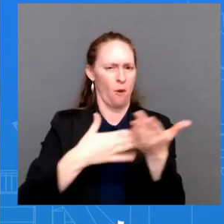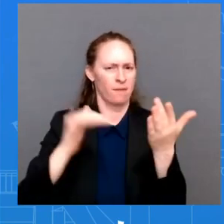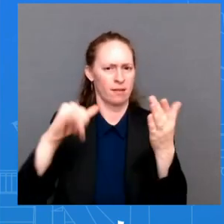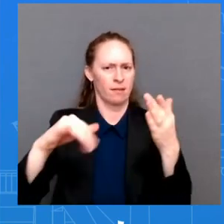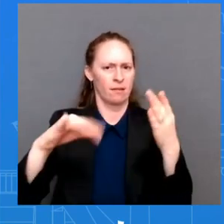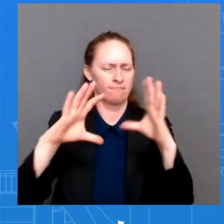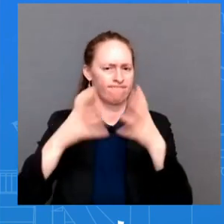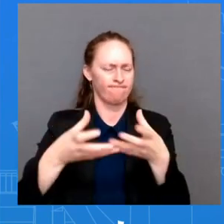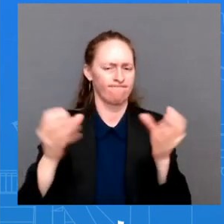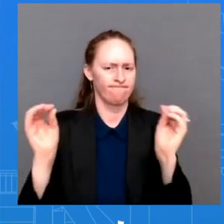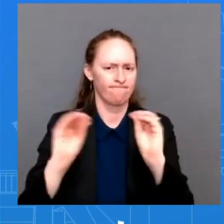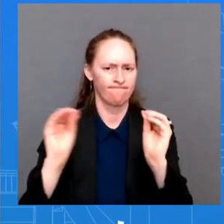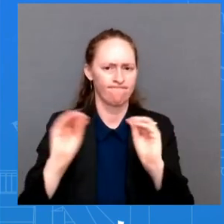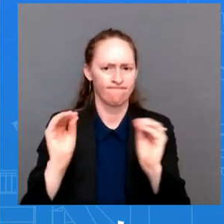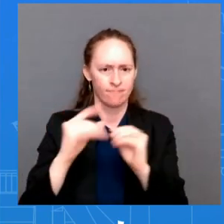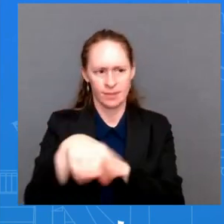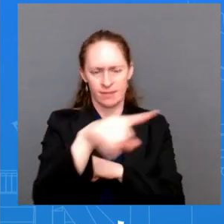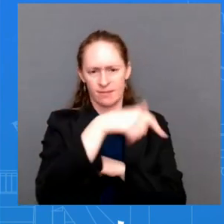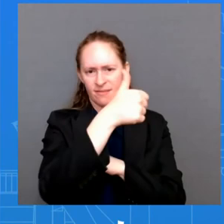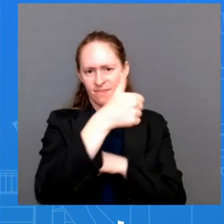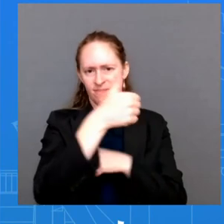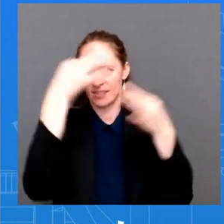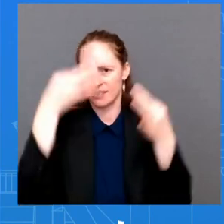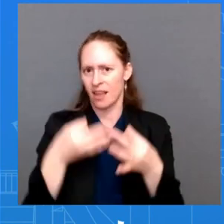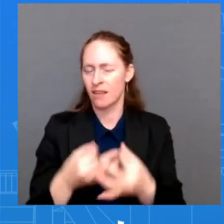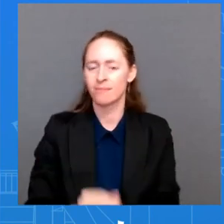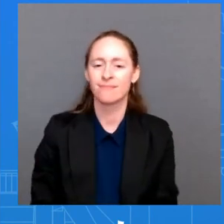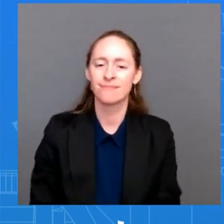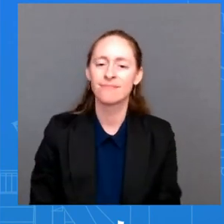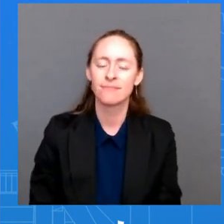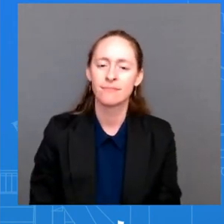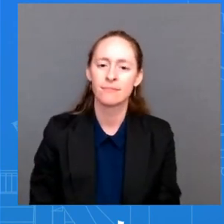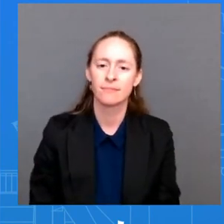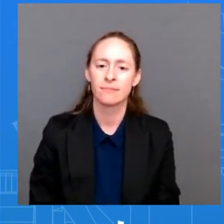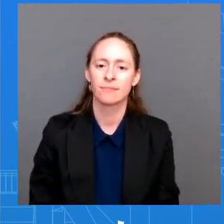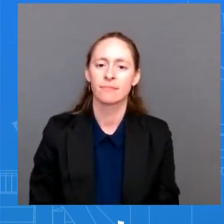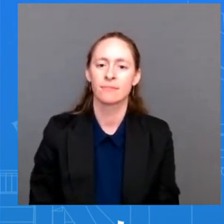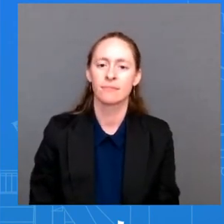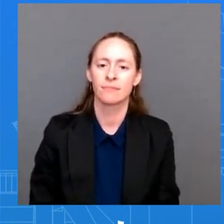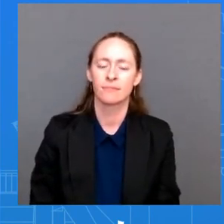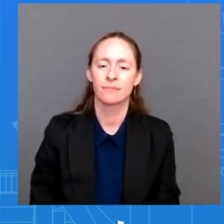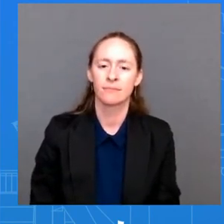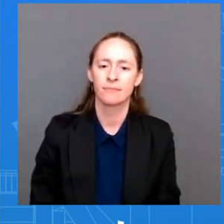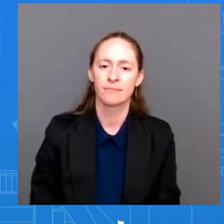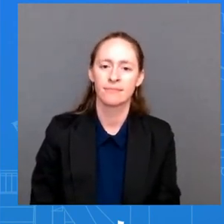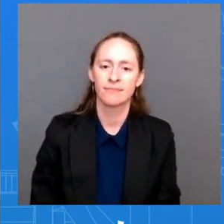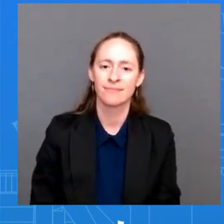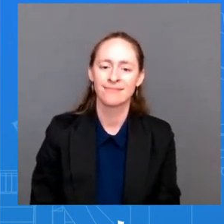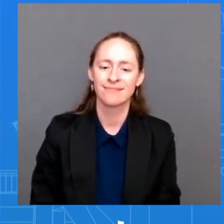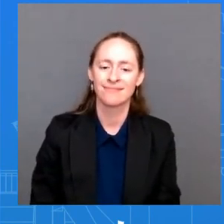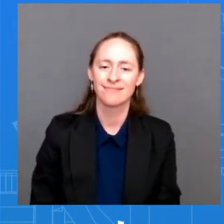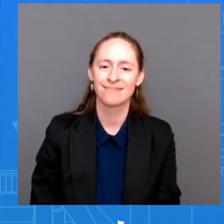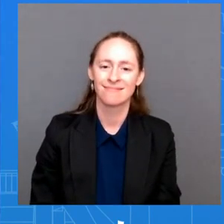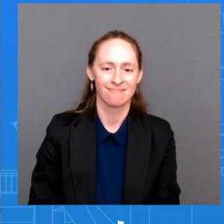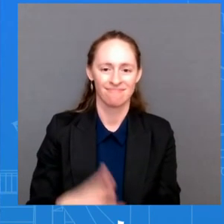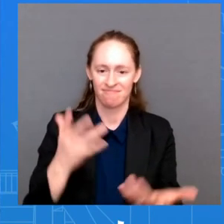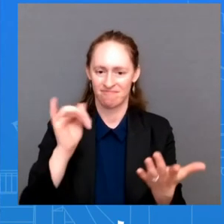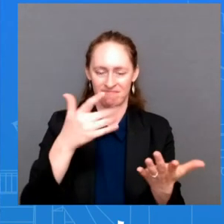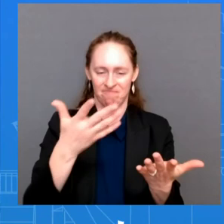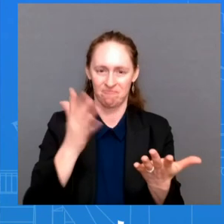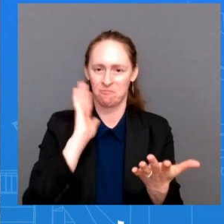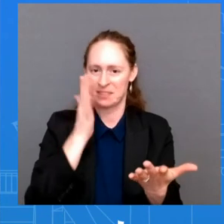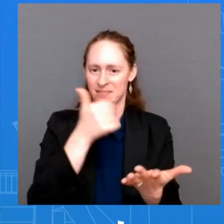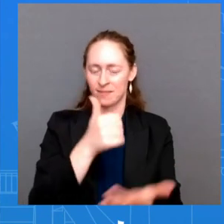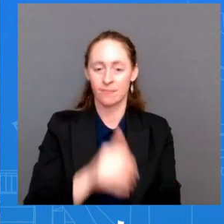answer that answer whatever they're going to coming out of that meeting this week but the president has received received no indication